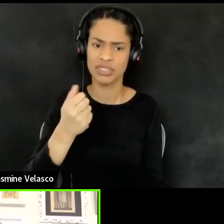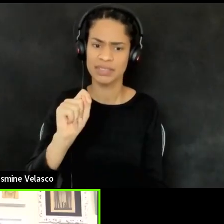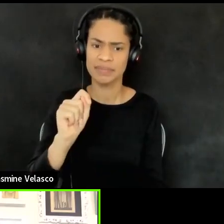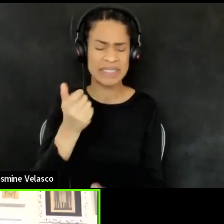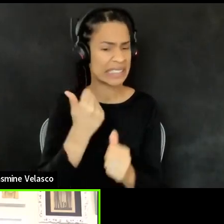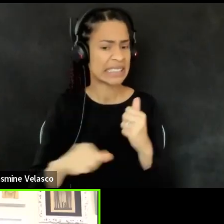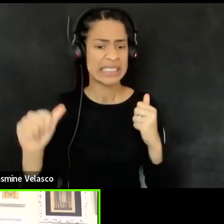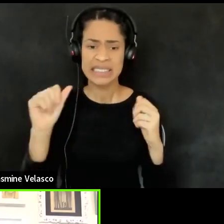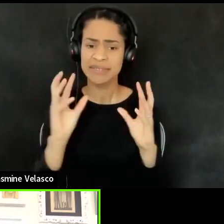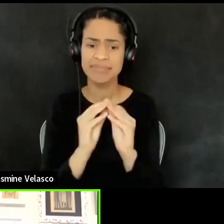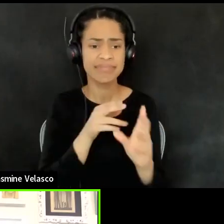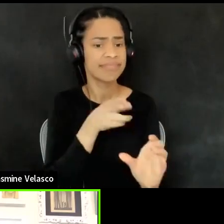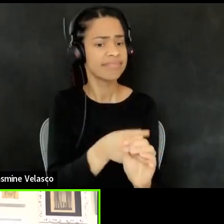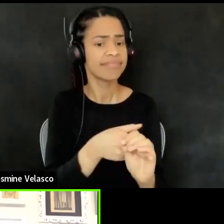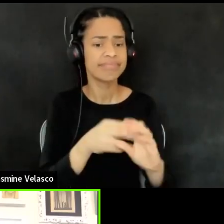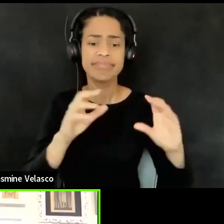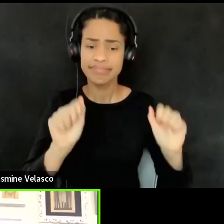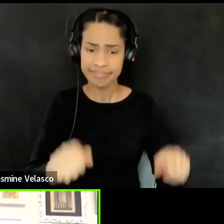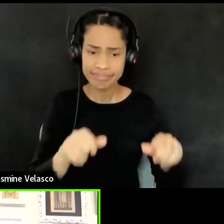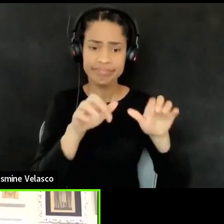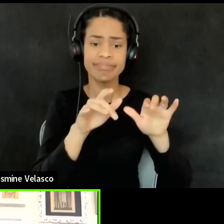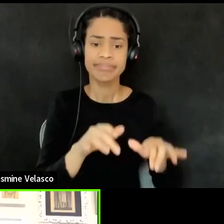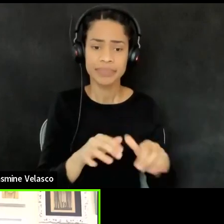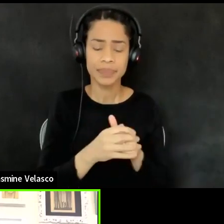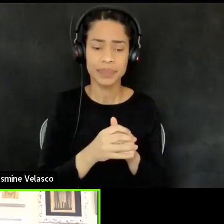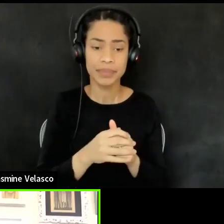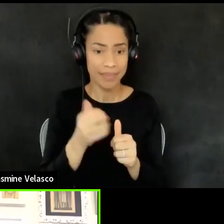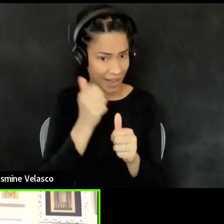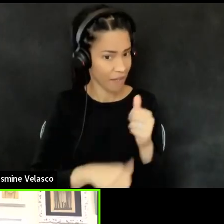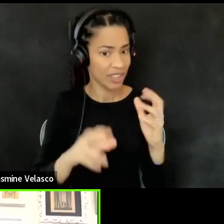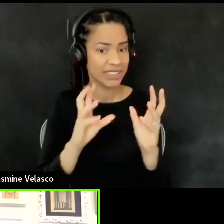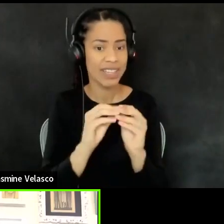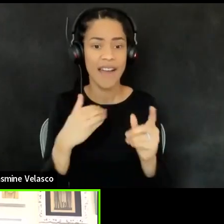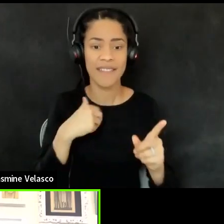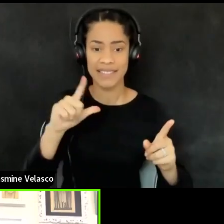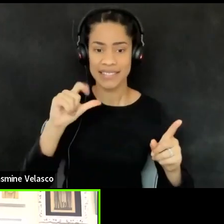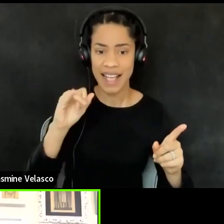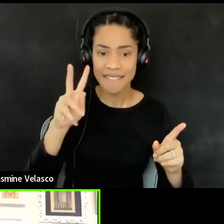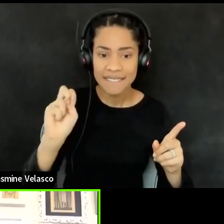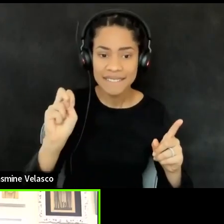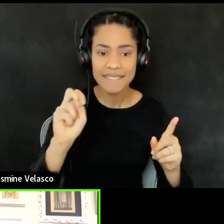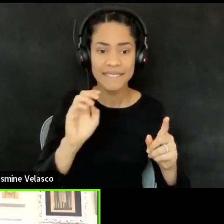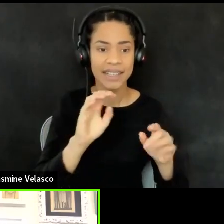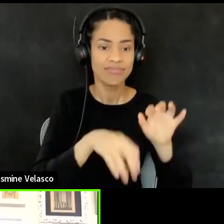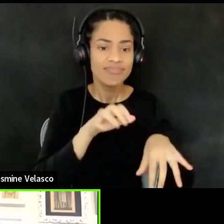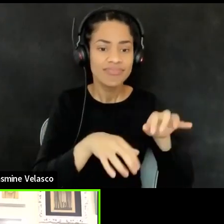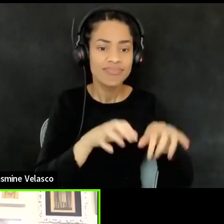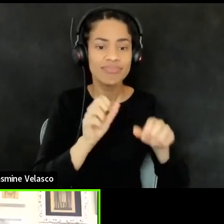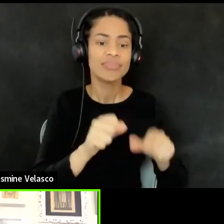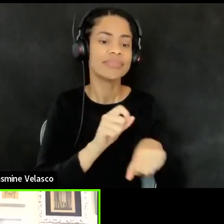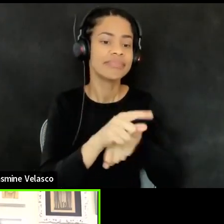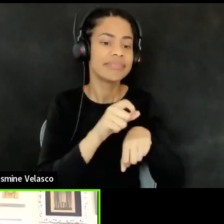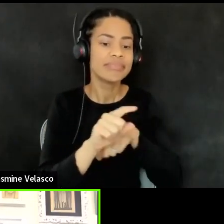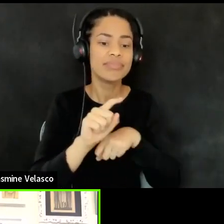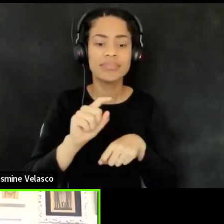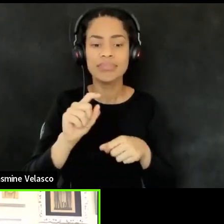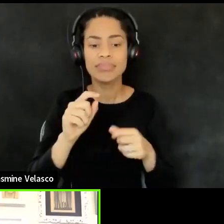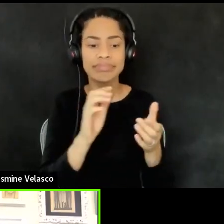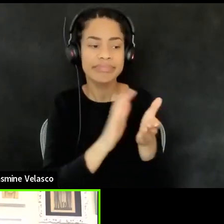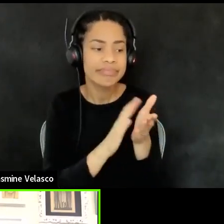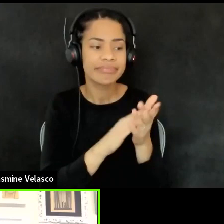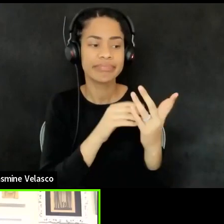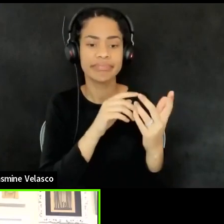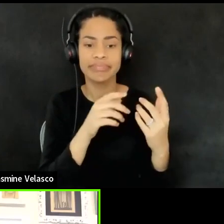session. Every session will include a live chat box where you can give a shout out, speak to one another, ask